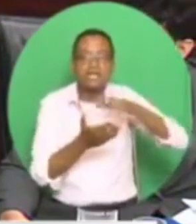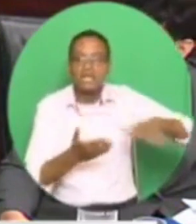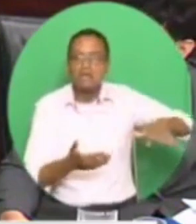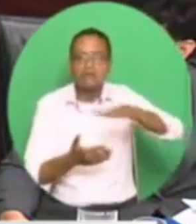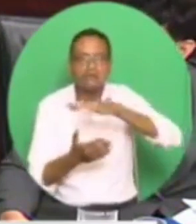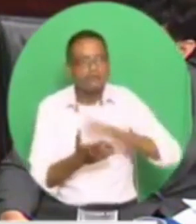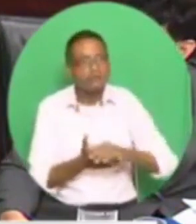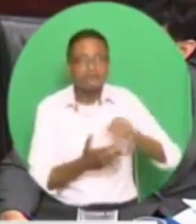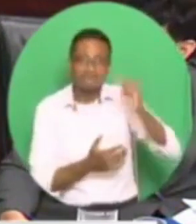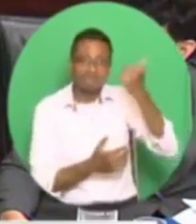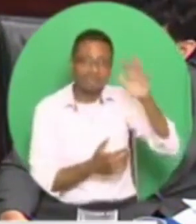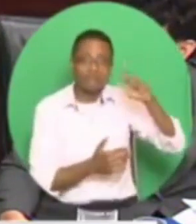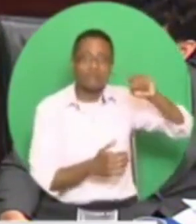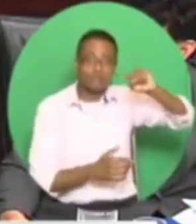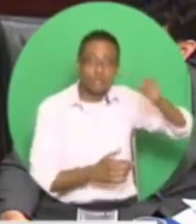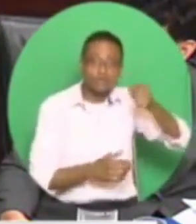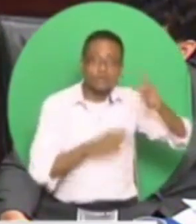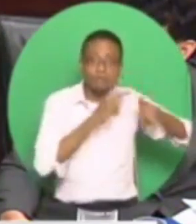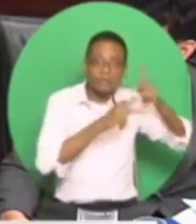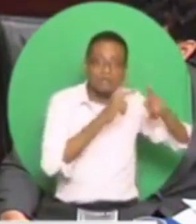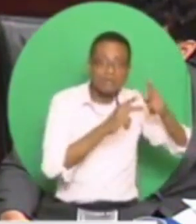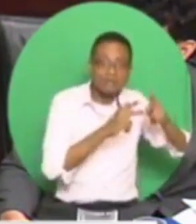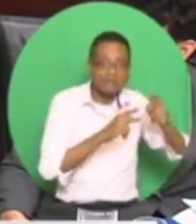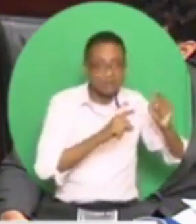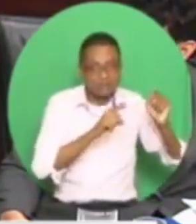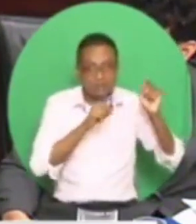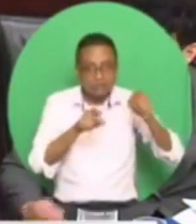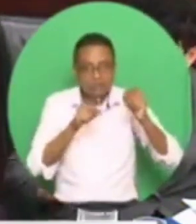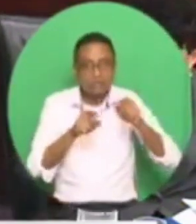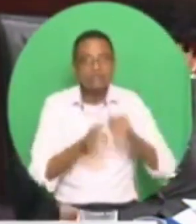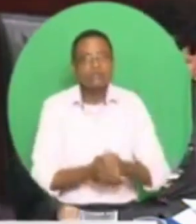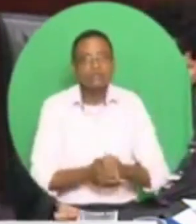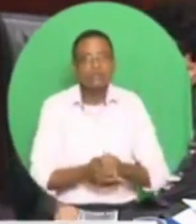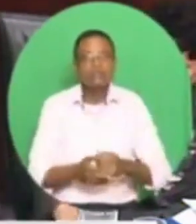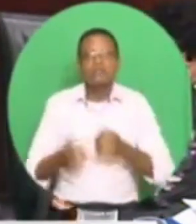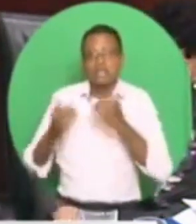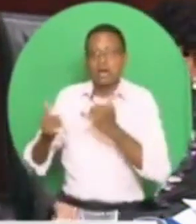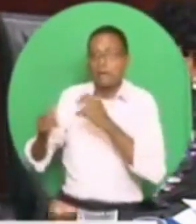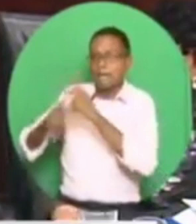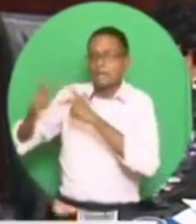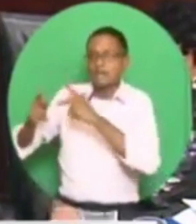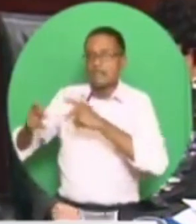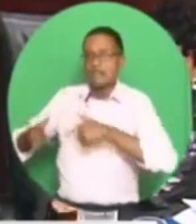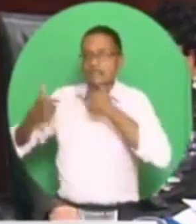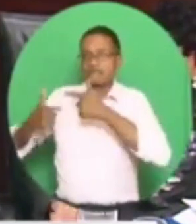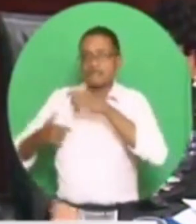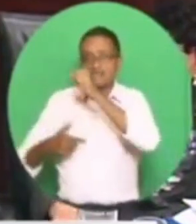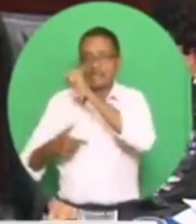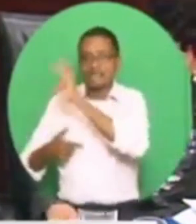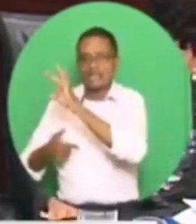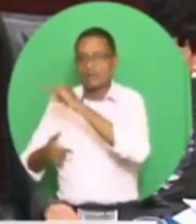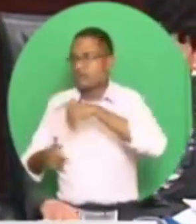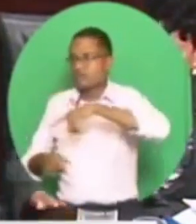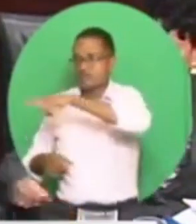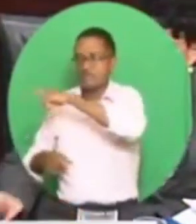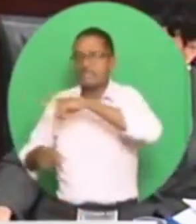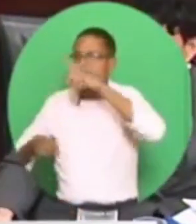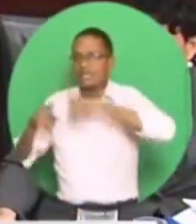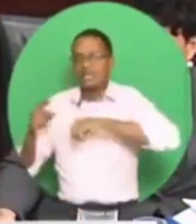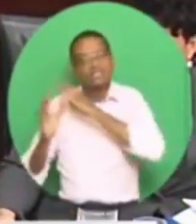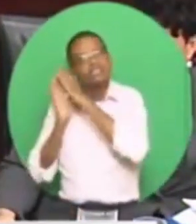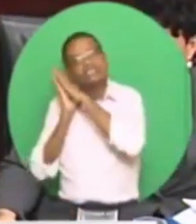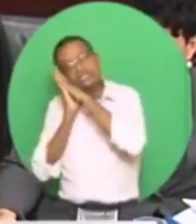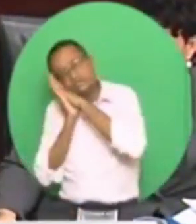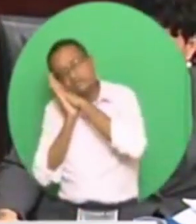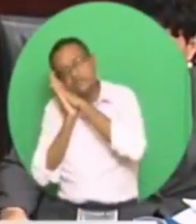Fernando East, San Fernando West cannot sleep in the night because they're FET, they make the noise and disturb people. I met an